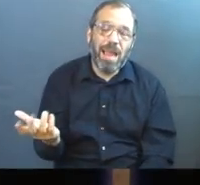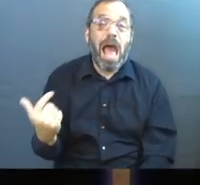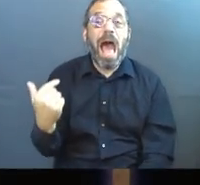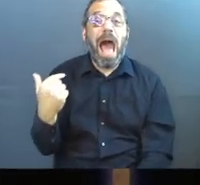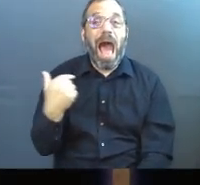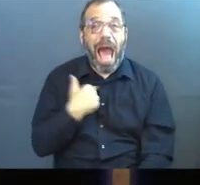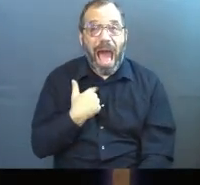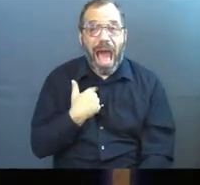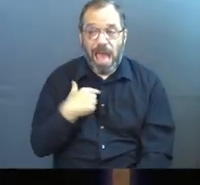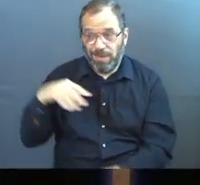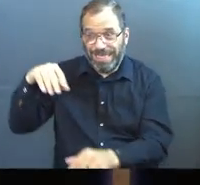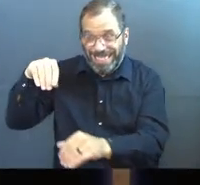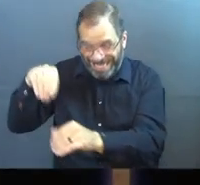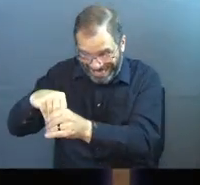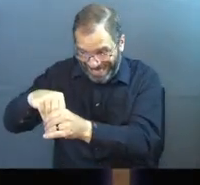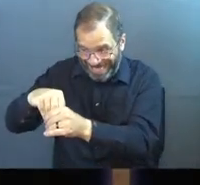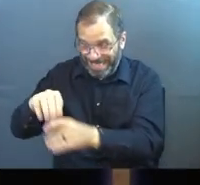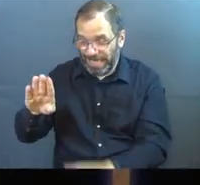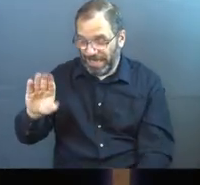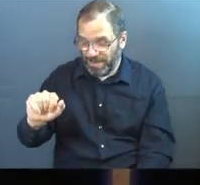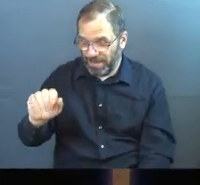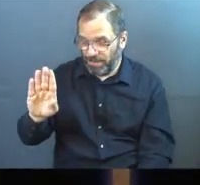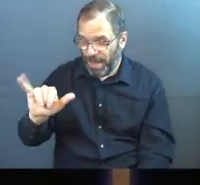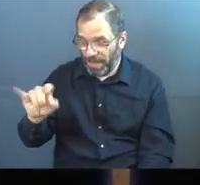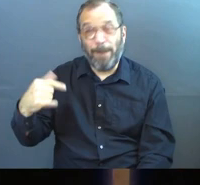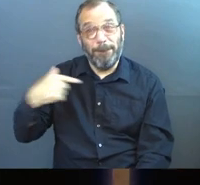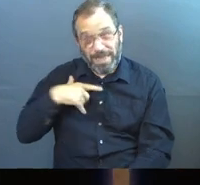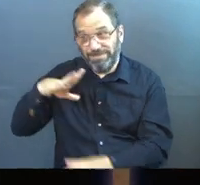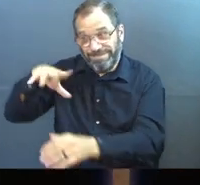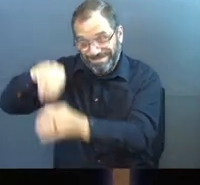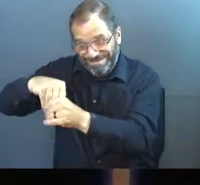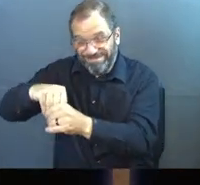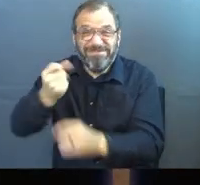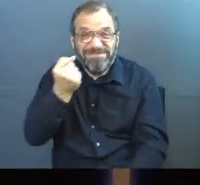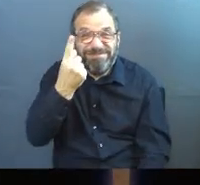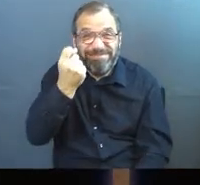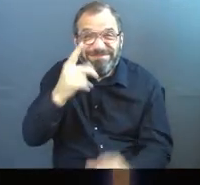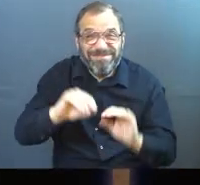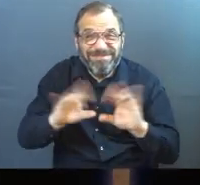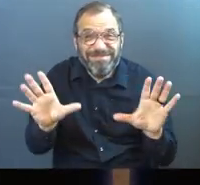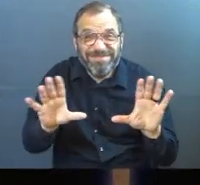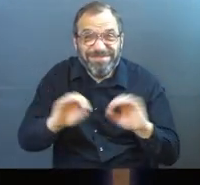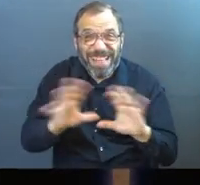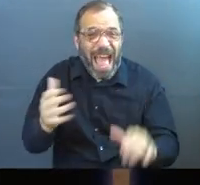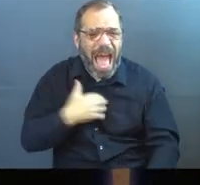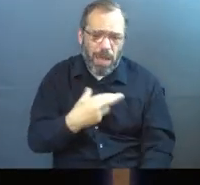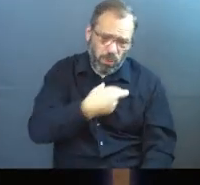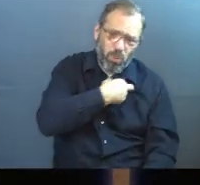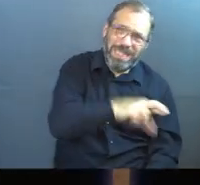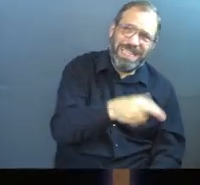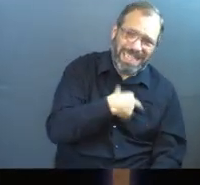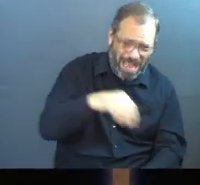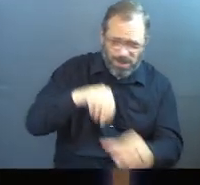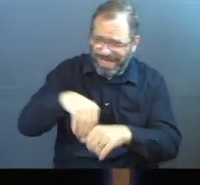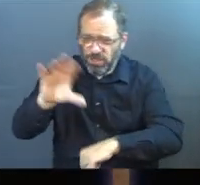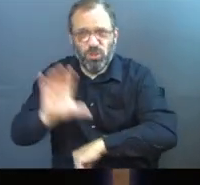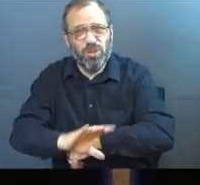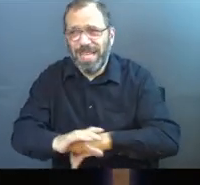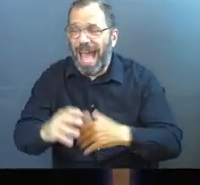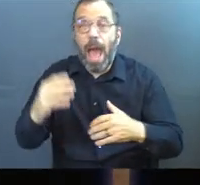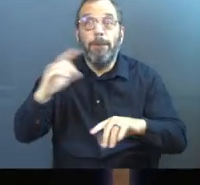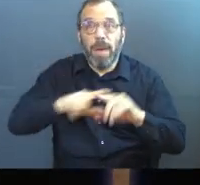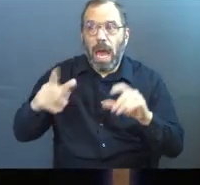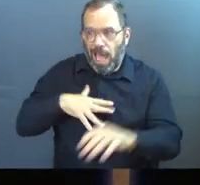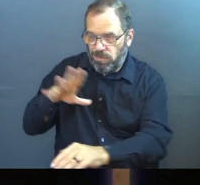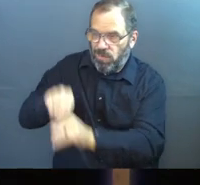I was actually in Babylon. I was part of it. Does that make sense? I was so religious and I was so in church and I didn't know